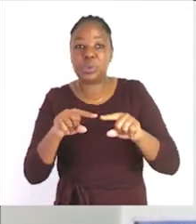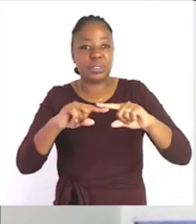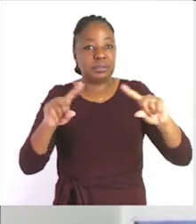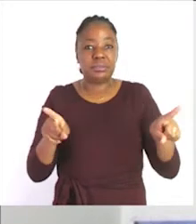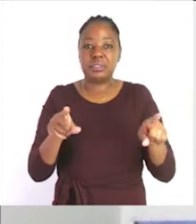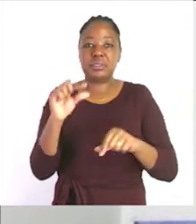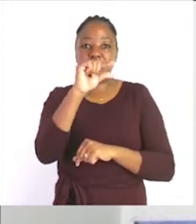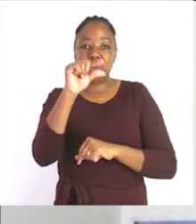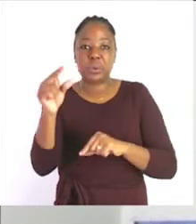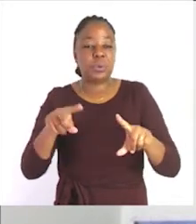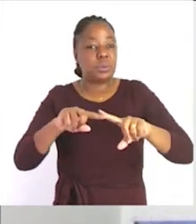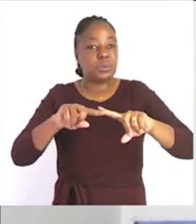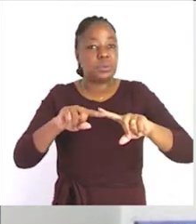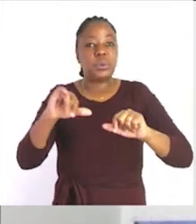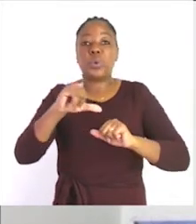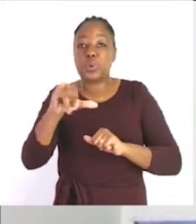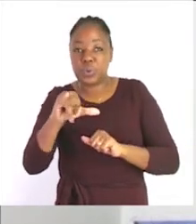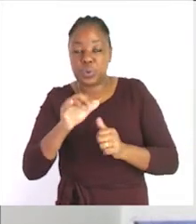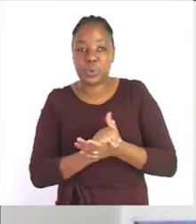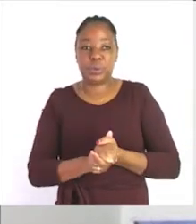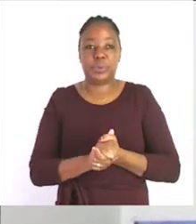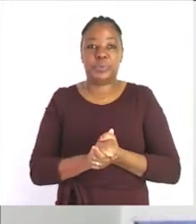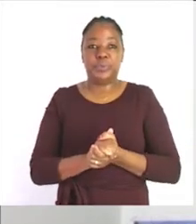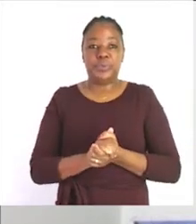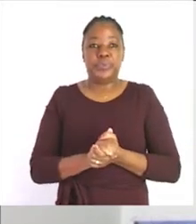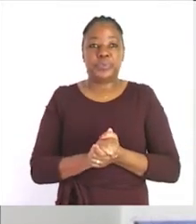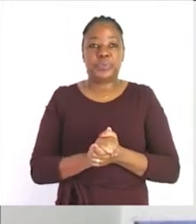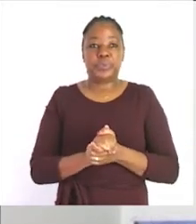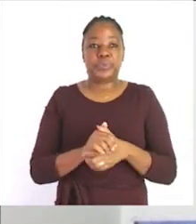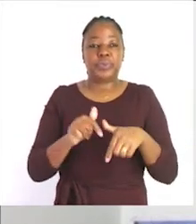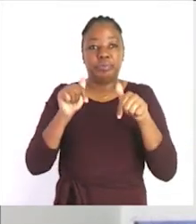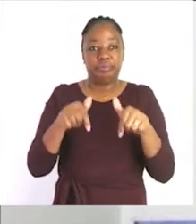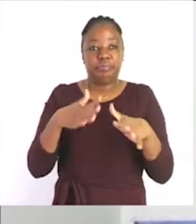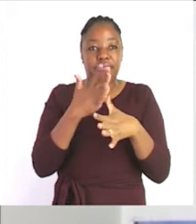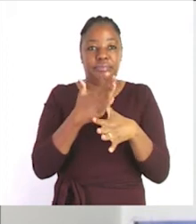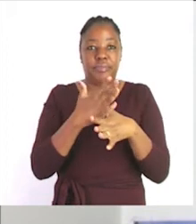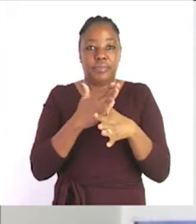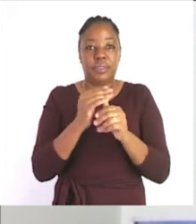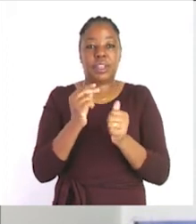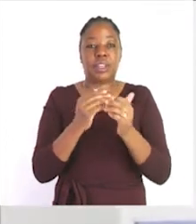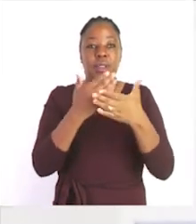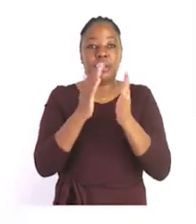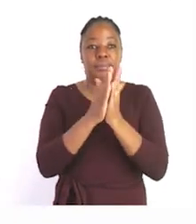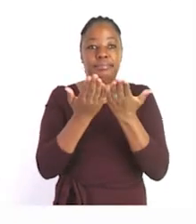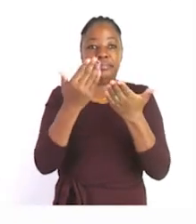and antonyms mean the opposite now let's take a look at our exercise on page 28.